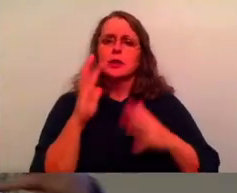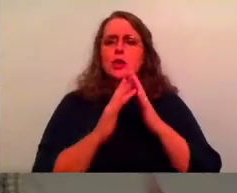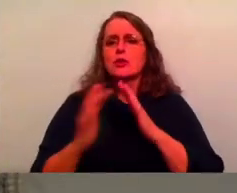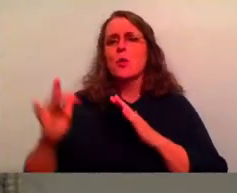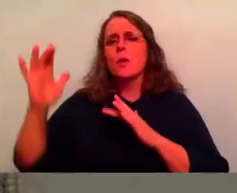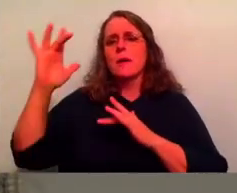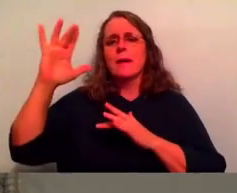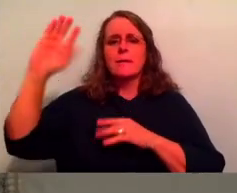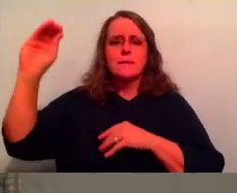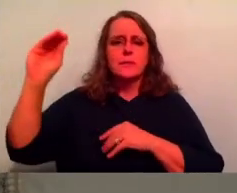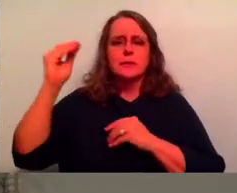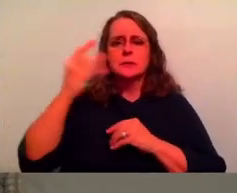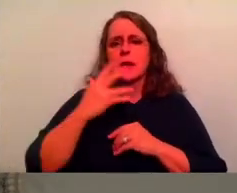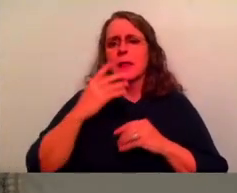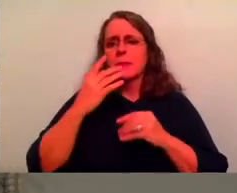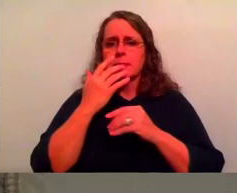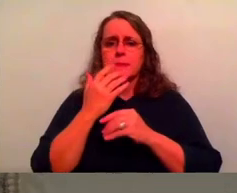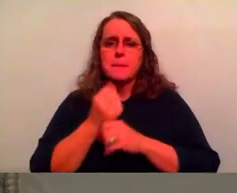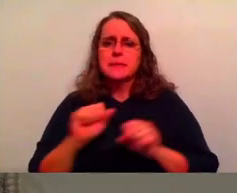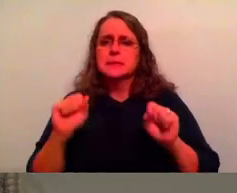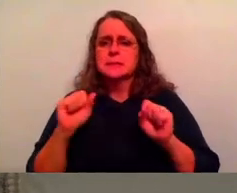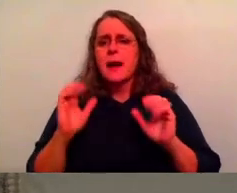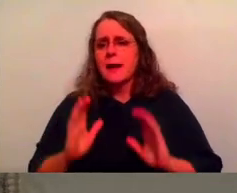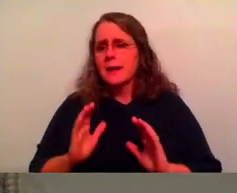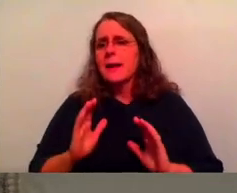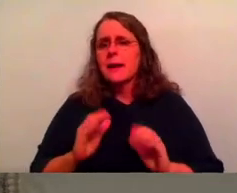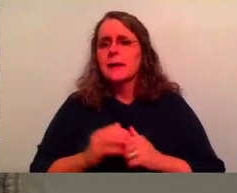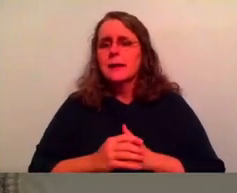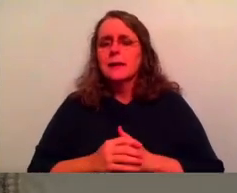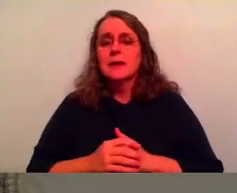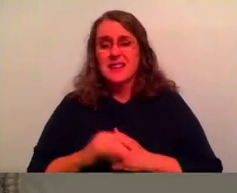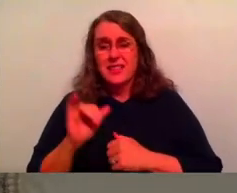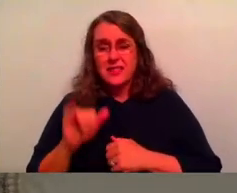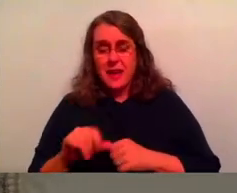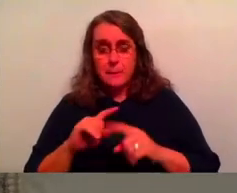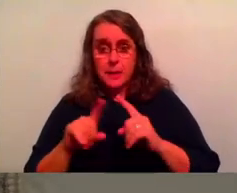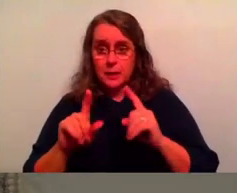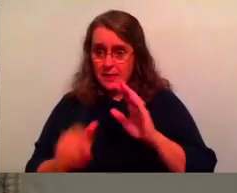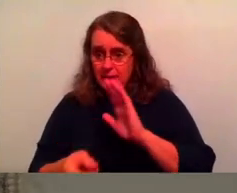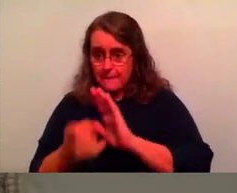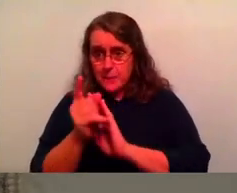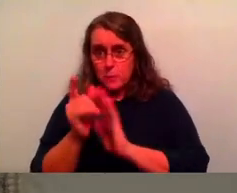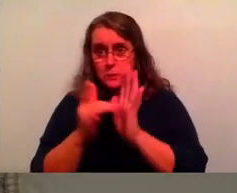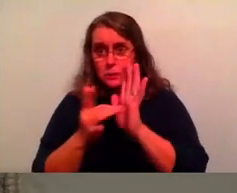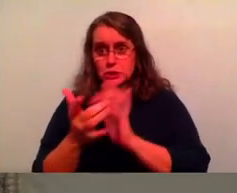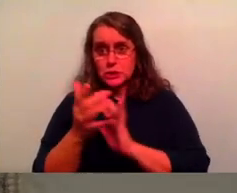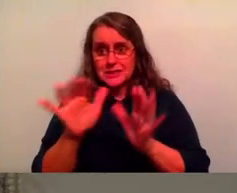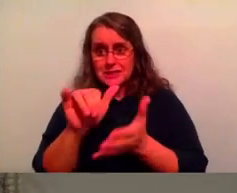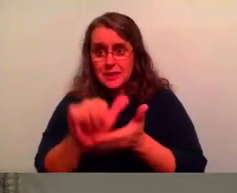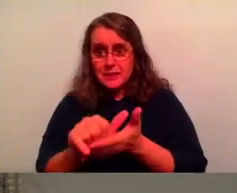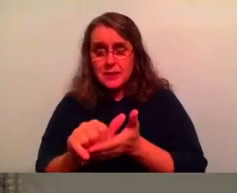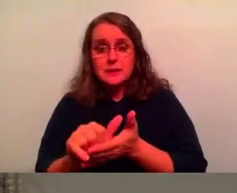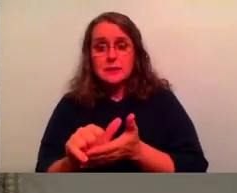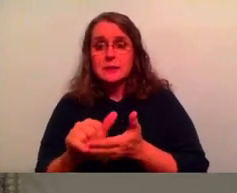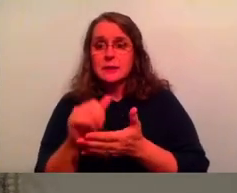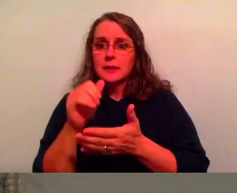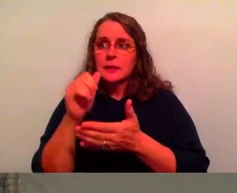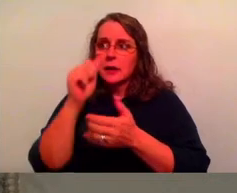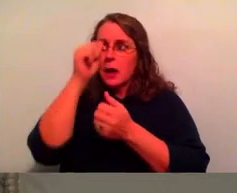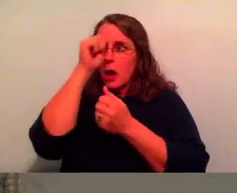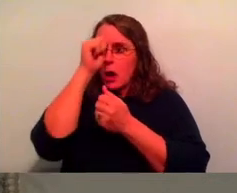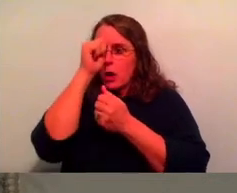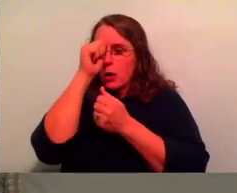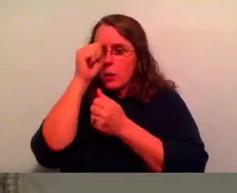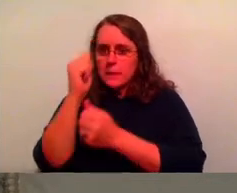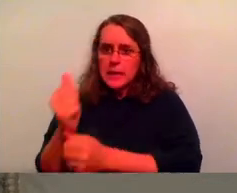pouring out in front of his people right there. Um, but again, after this moment, when Jesus does this, he shows his obedience to God and